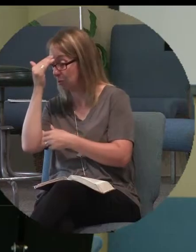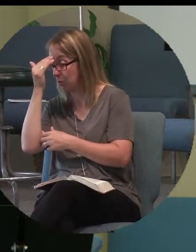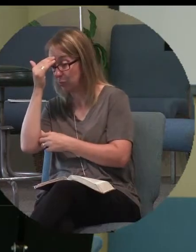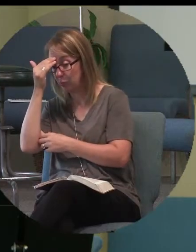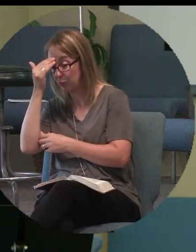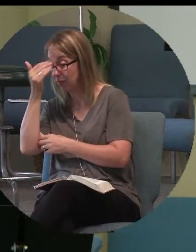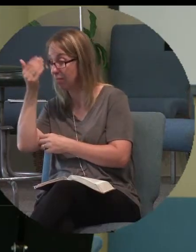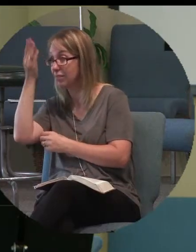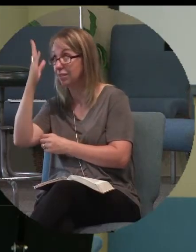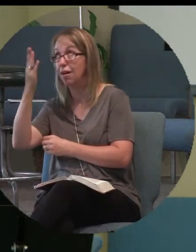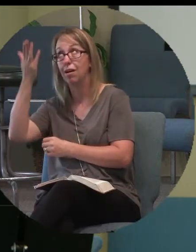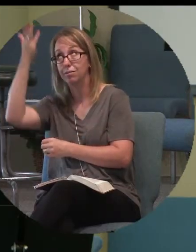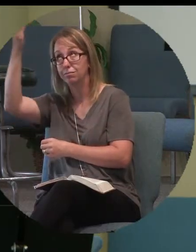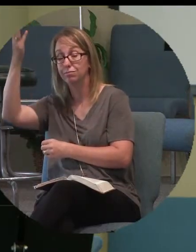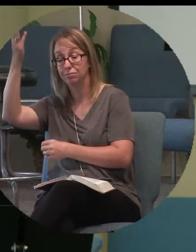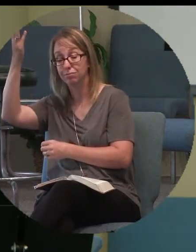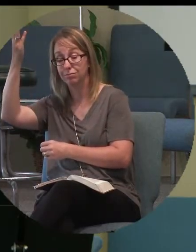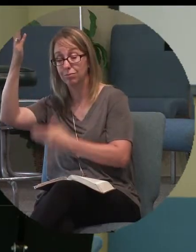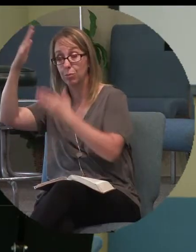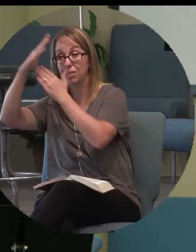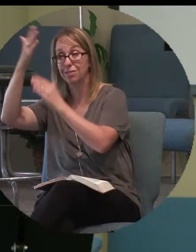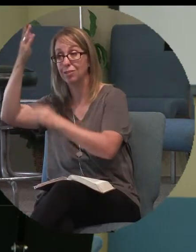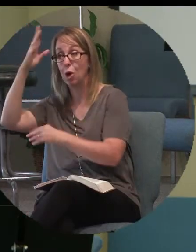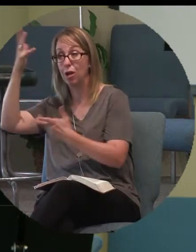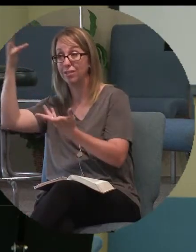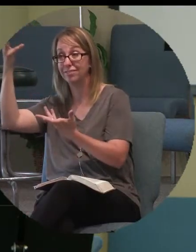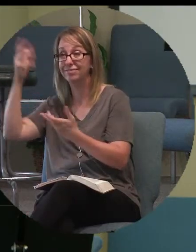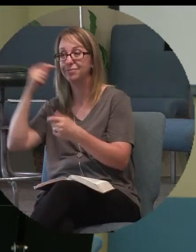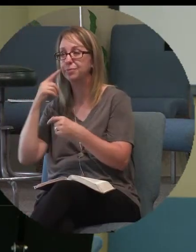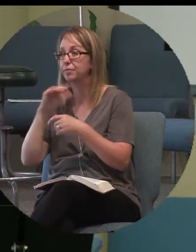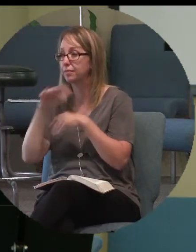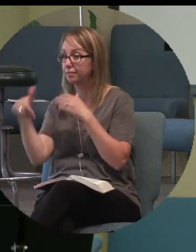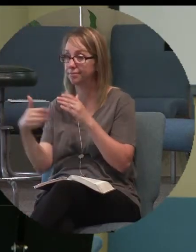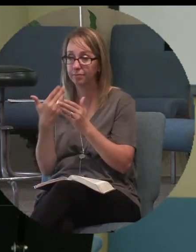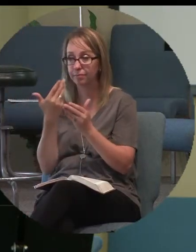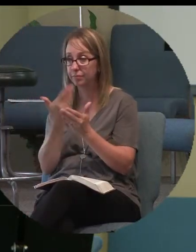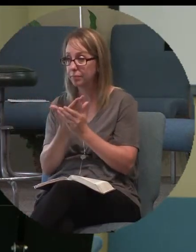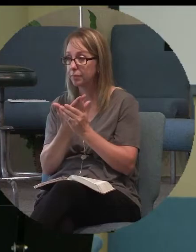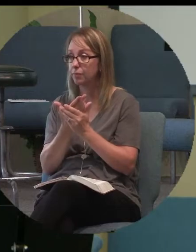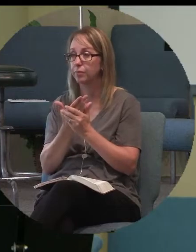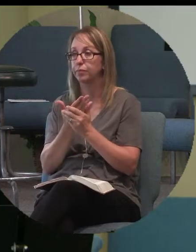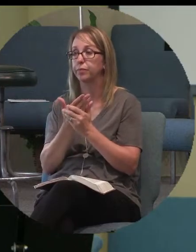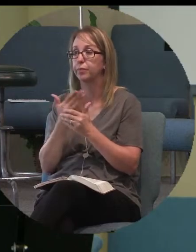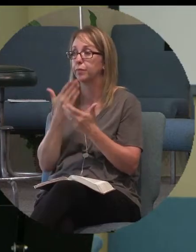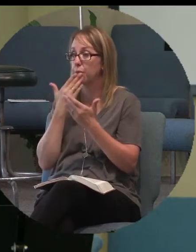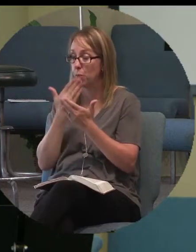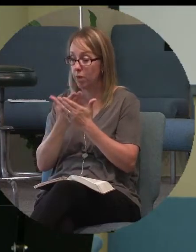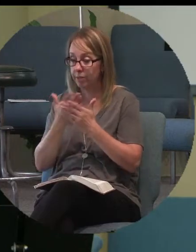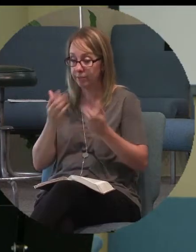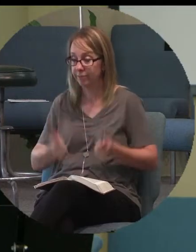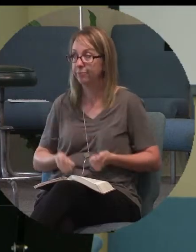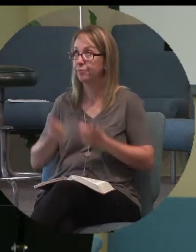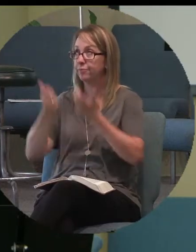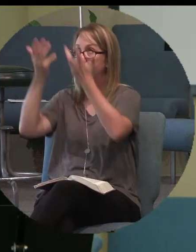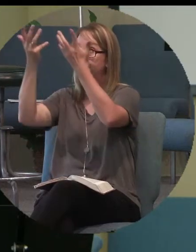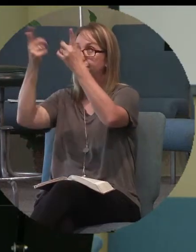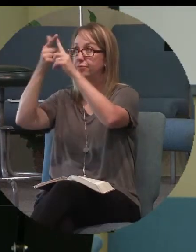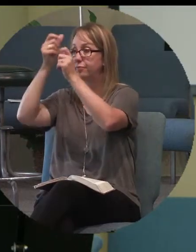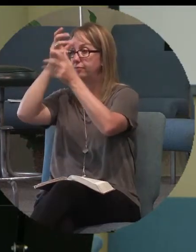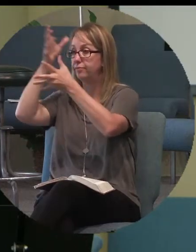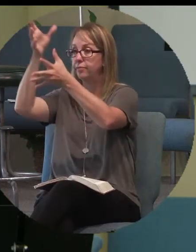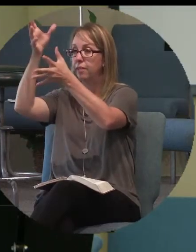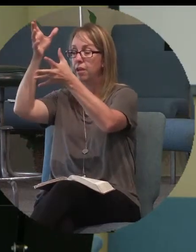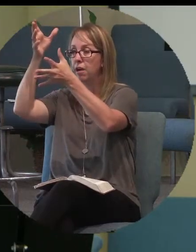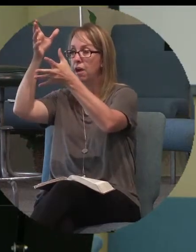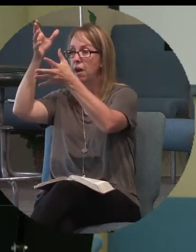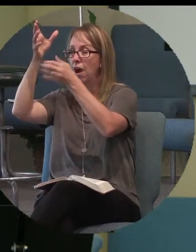was God because he was God. But he also put all of his well-being into the hands of the Father. Scripture